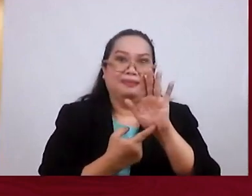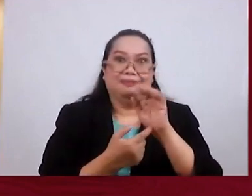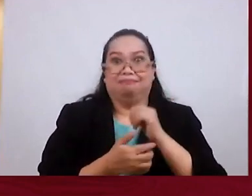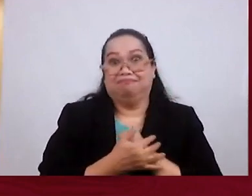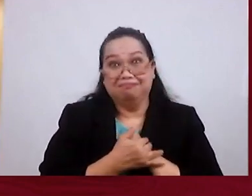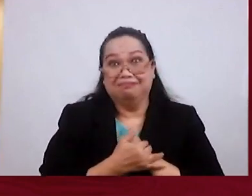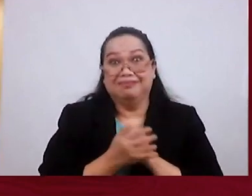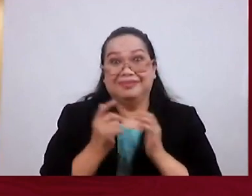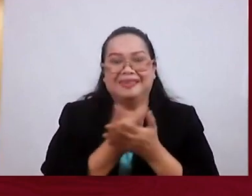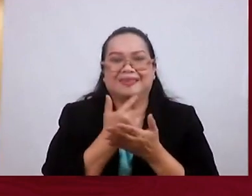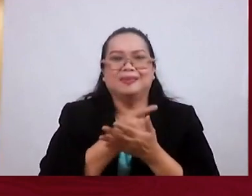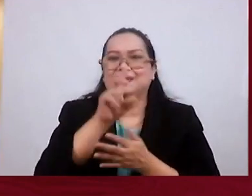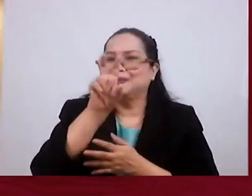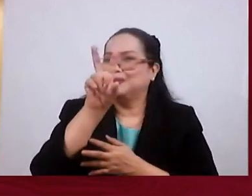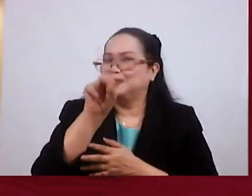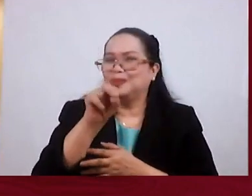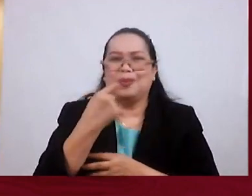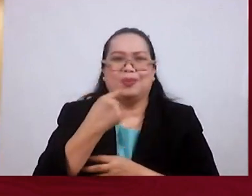Gospel